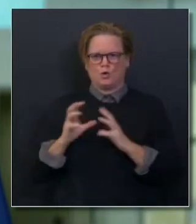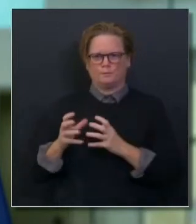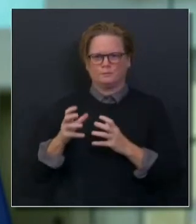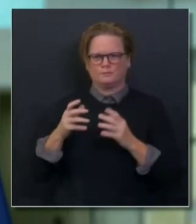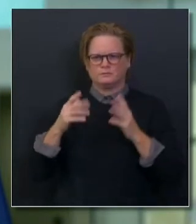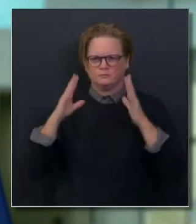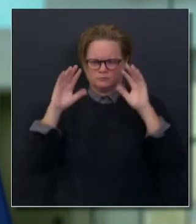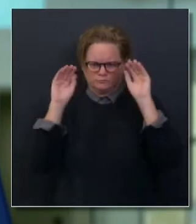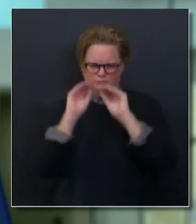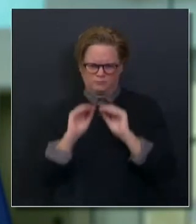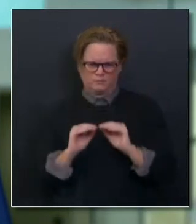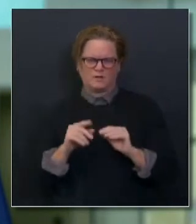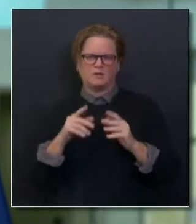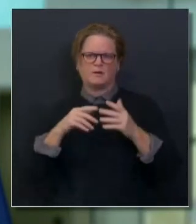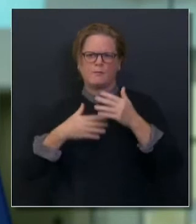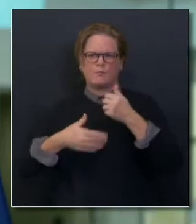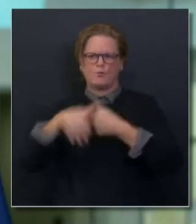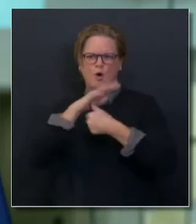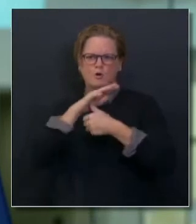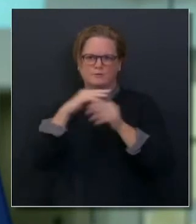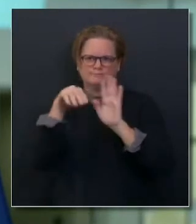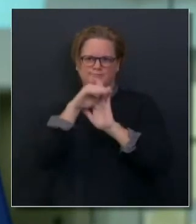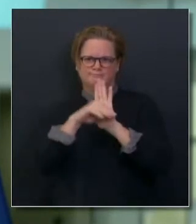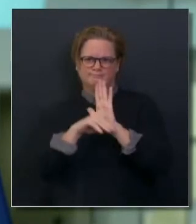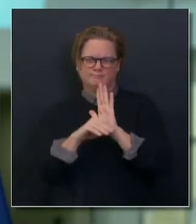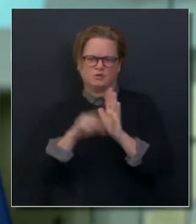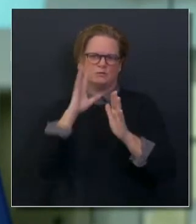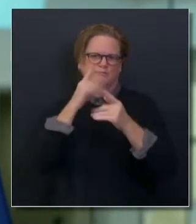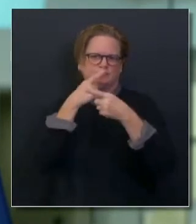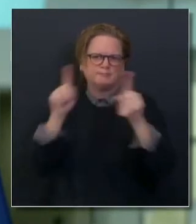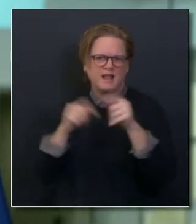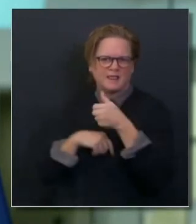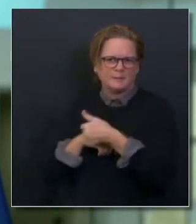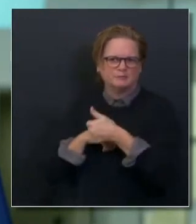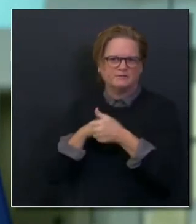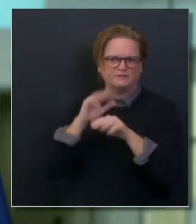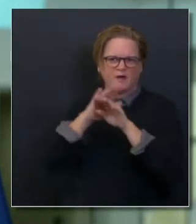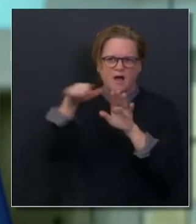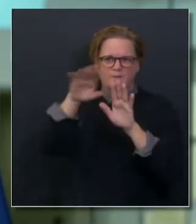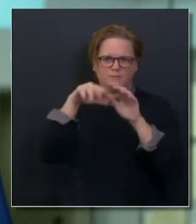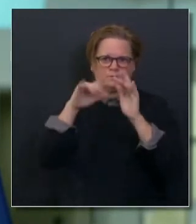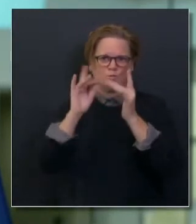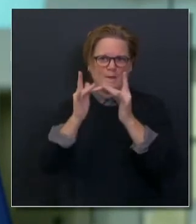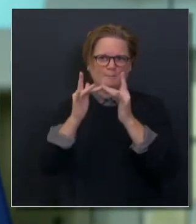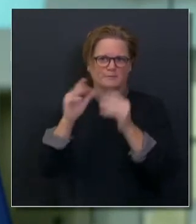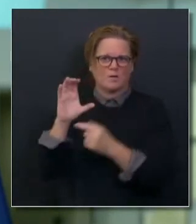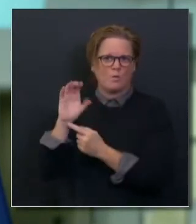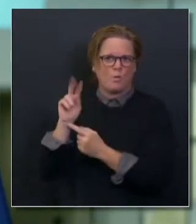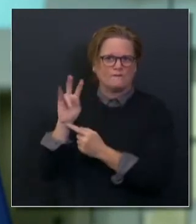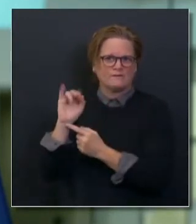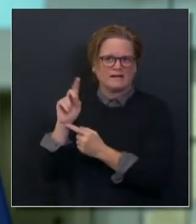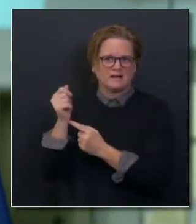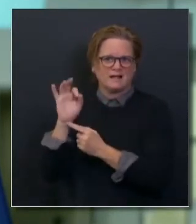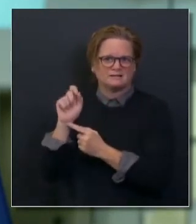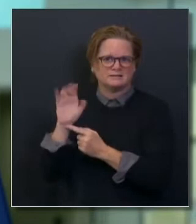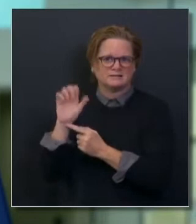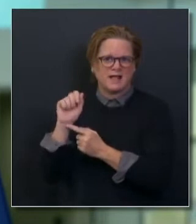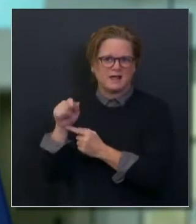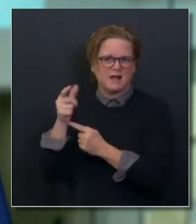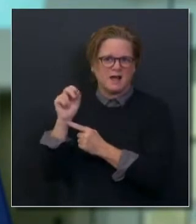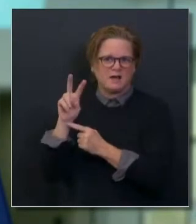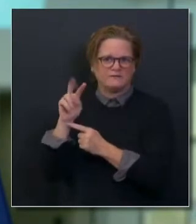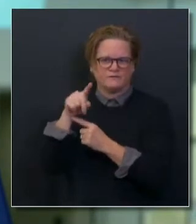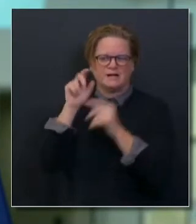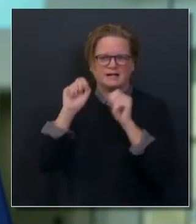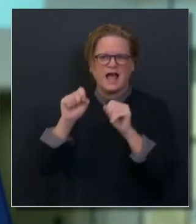prioritization tomorrow, and then we'll be able to unveil that to all of you. To the sort of heart of the question, we're